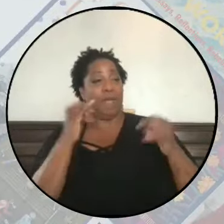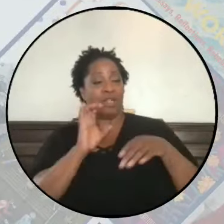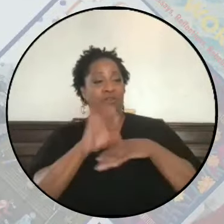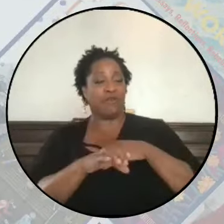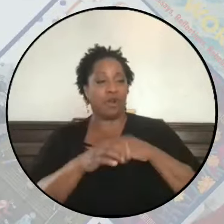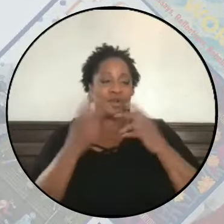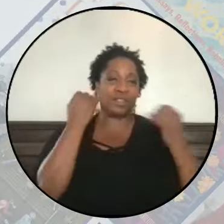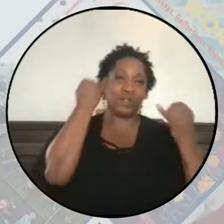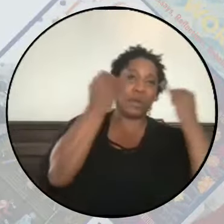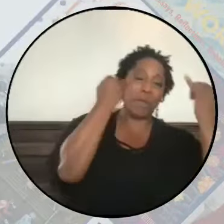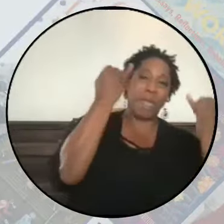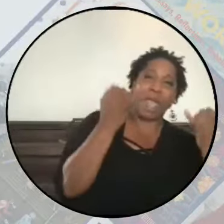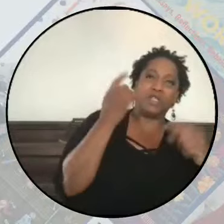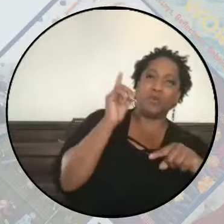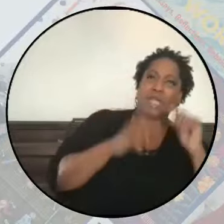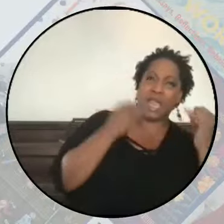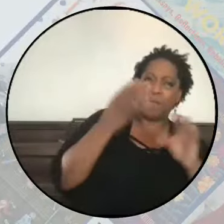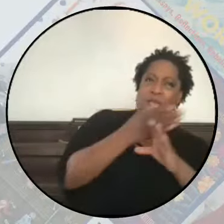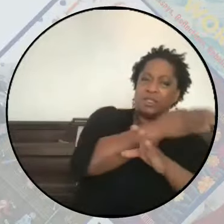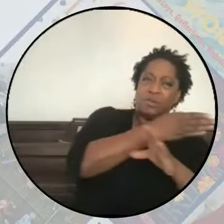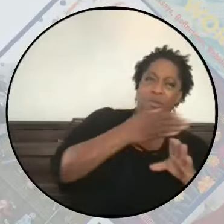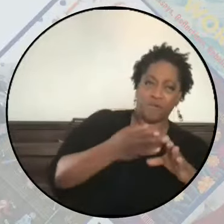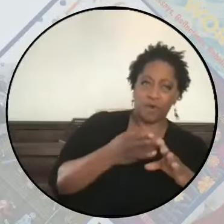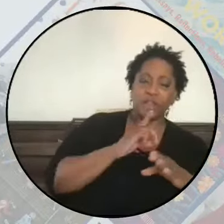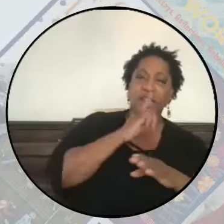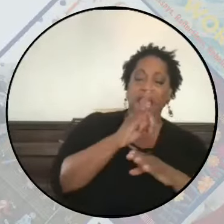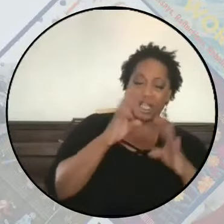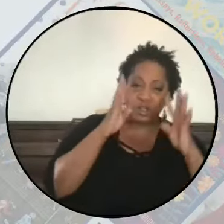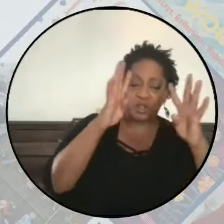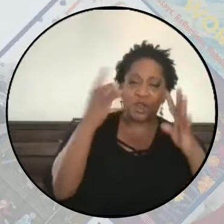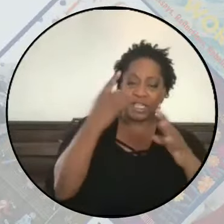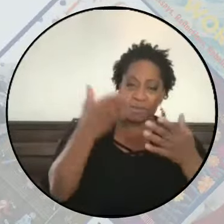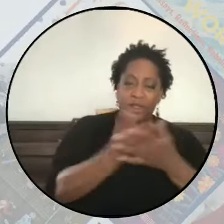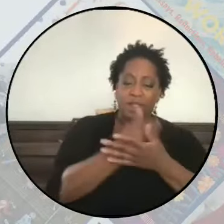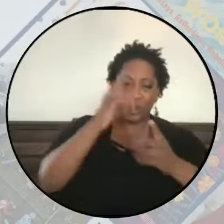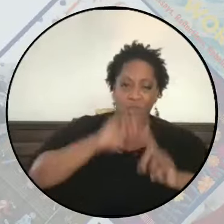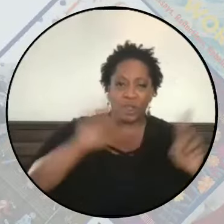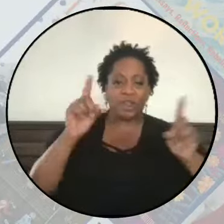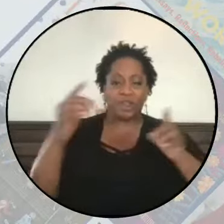imagine the unimaginable so that we can actually create something different.